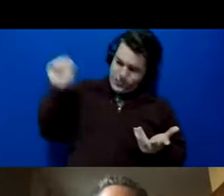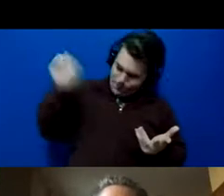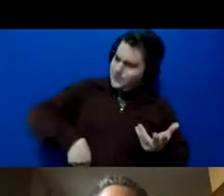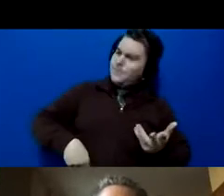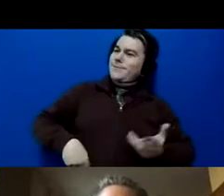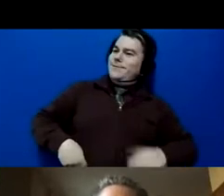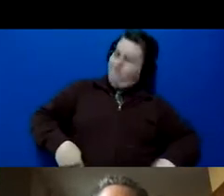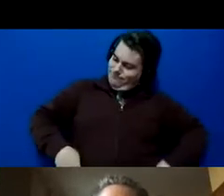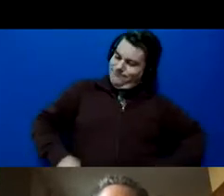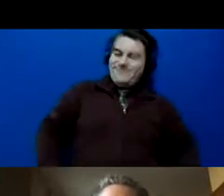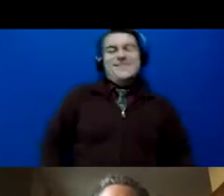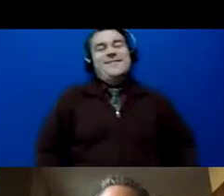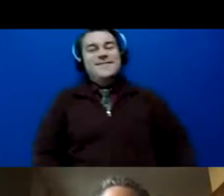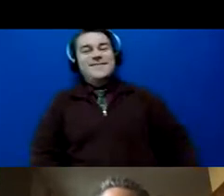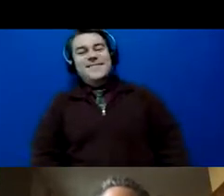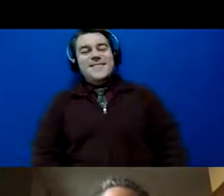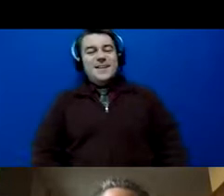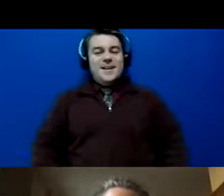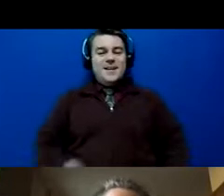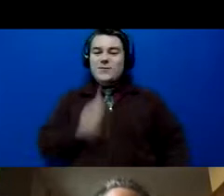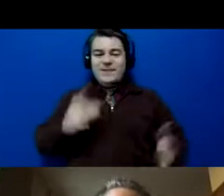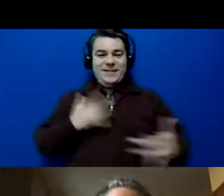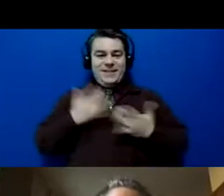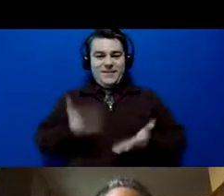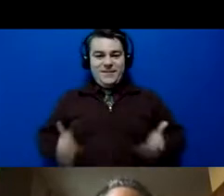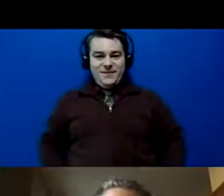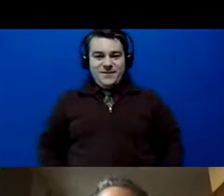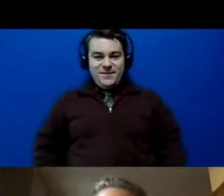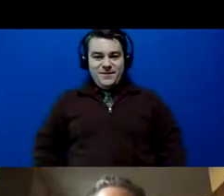it's exciting stuff. Okay.